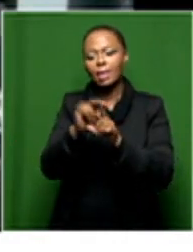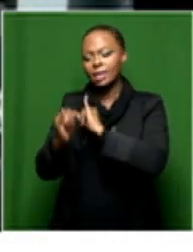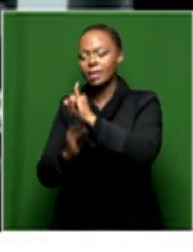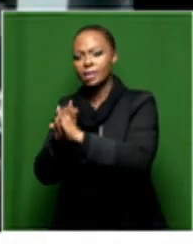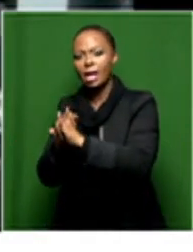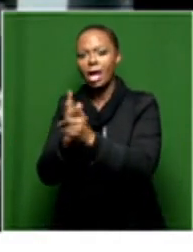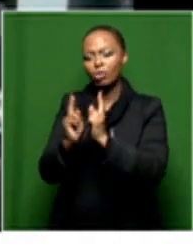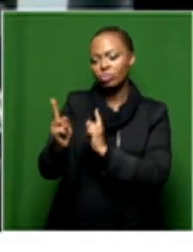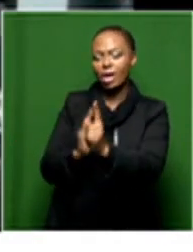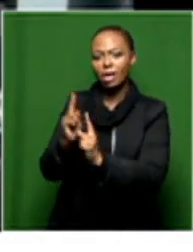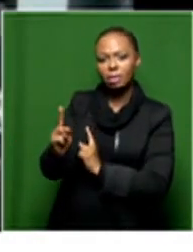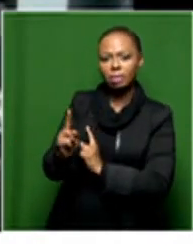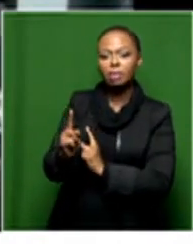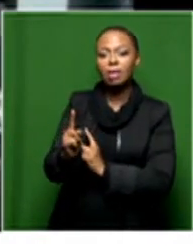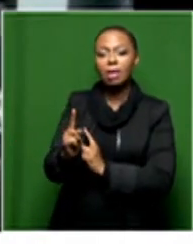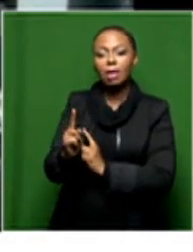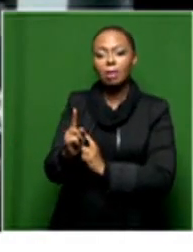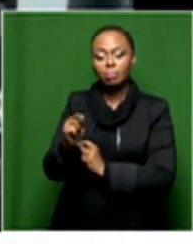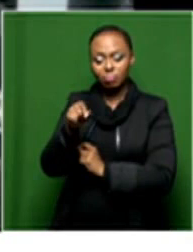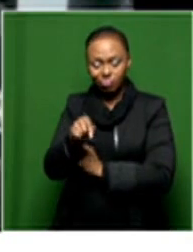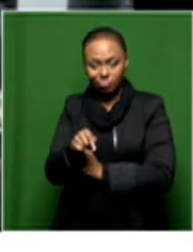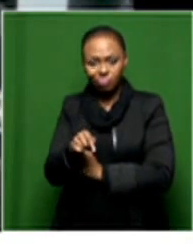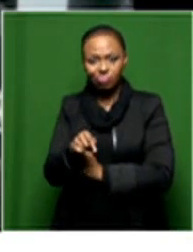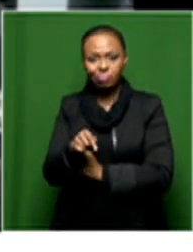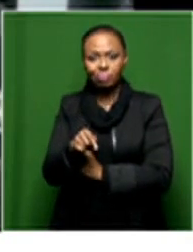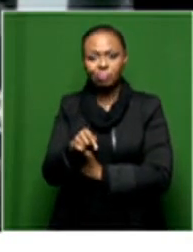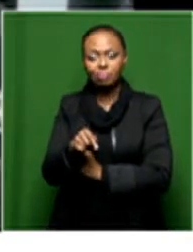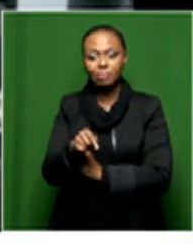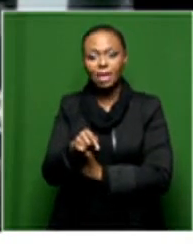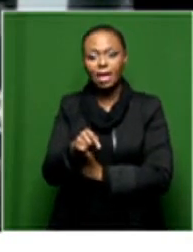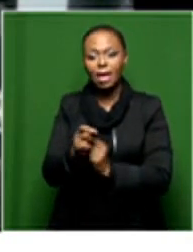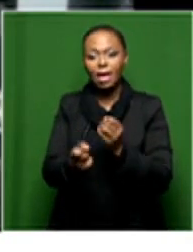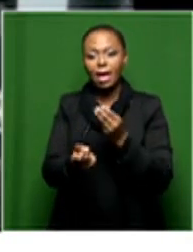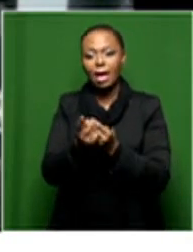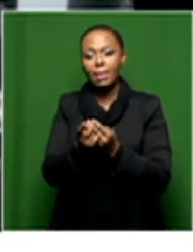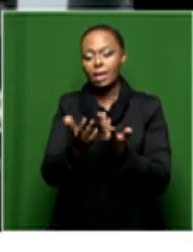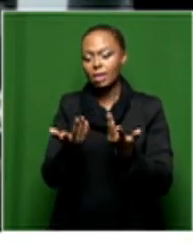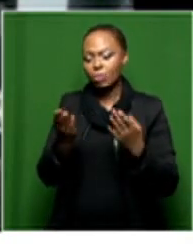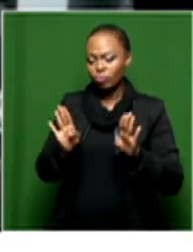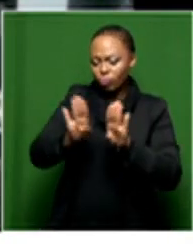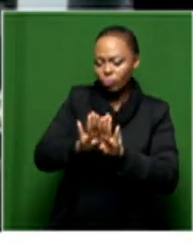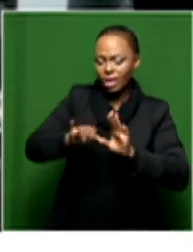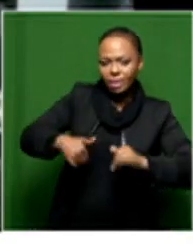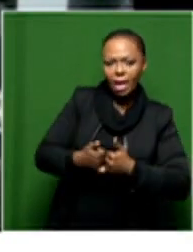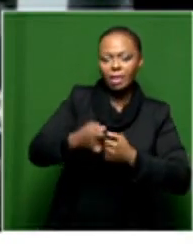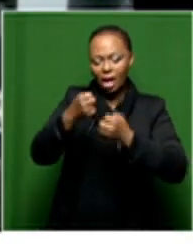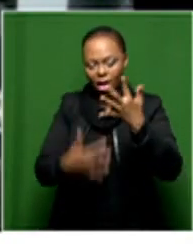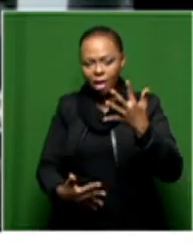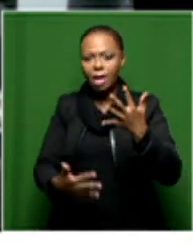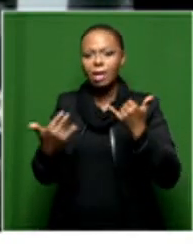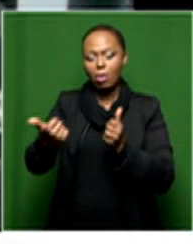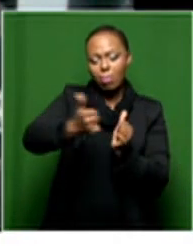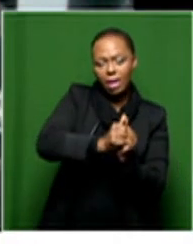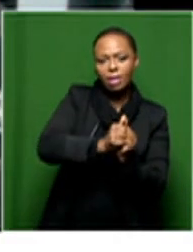speaks to what Bodies Under Siege has become during the COVID-19 lockdown. So, we have